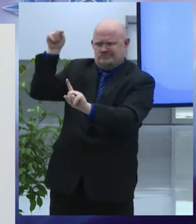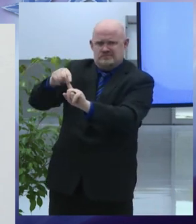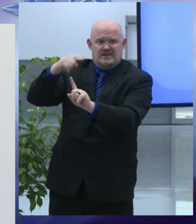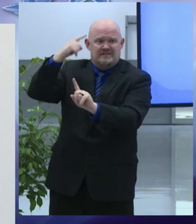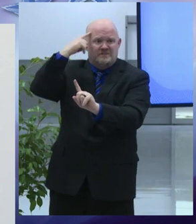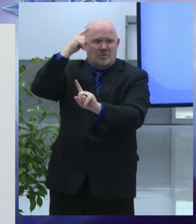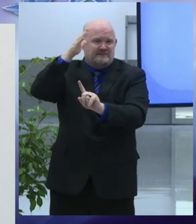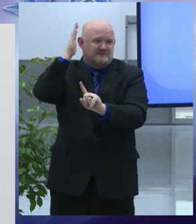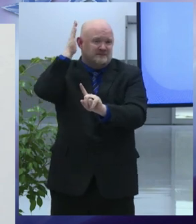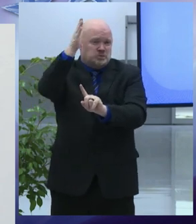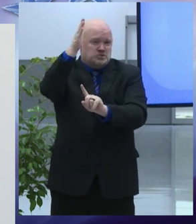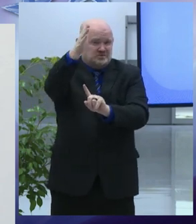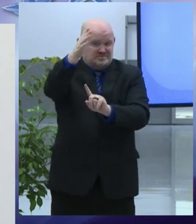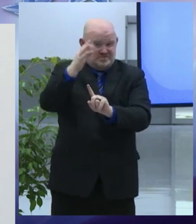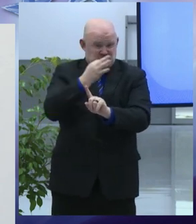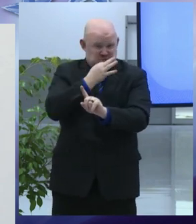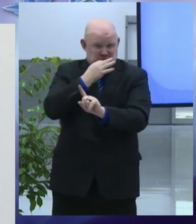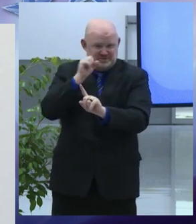superintendent good okay